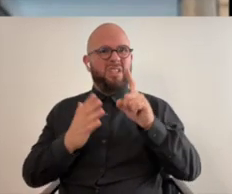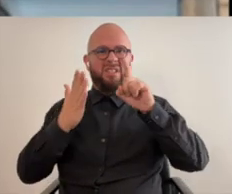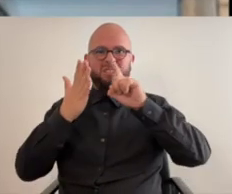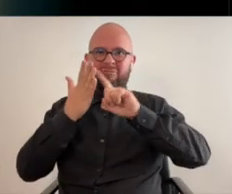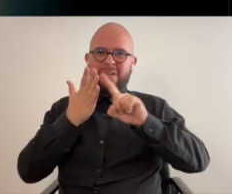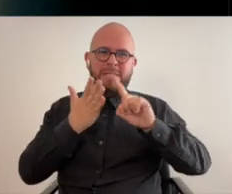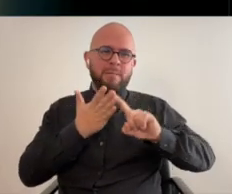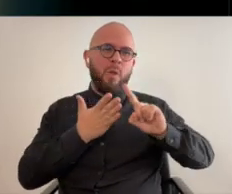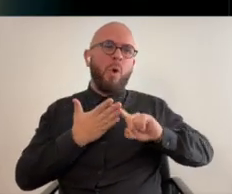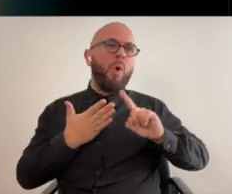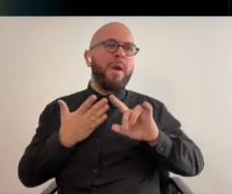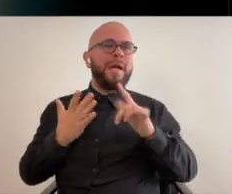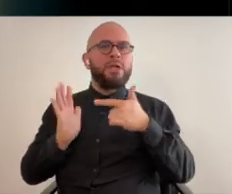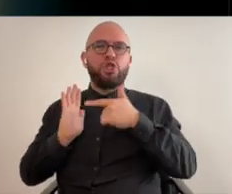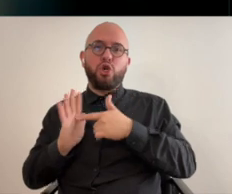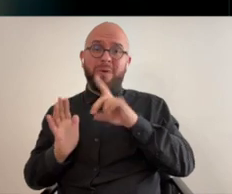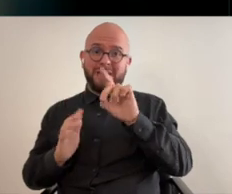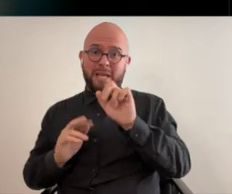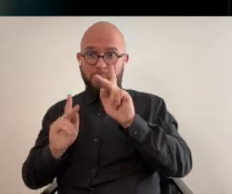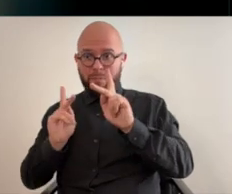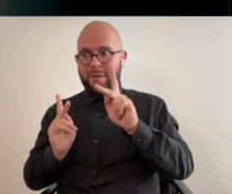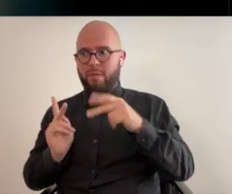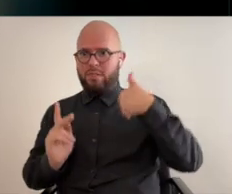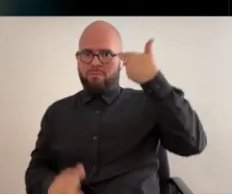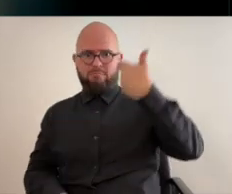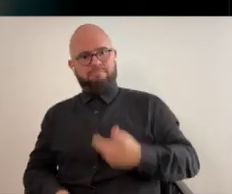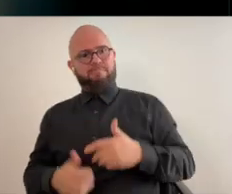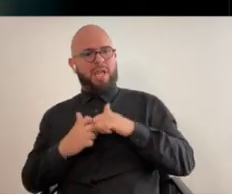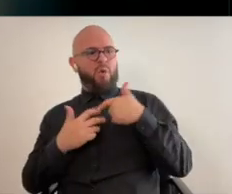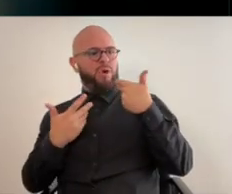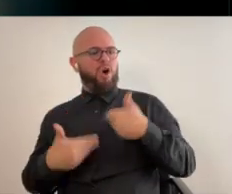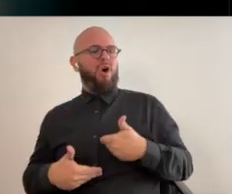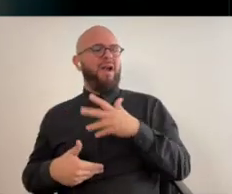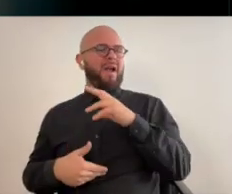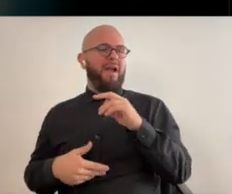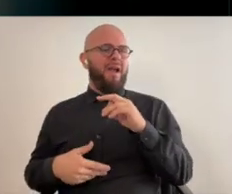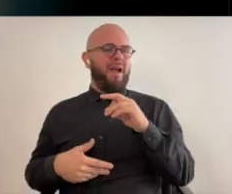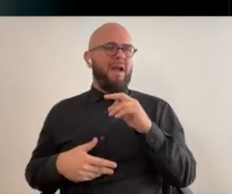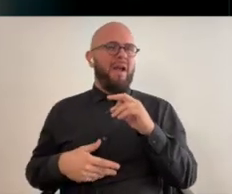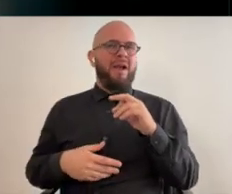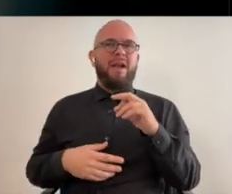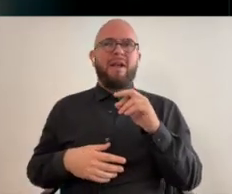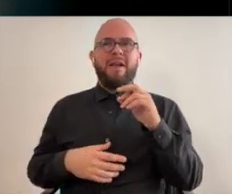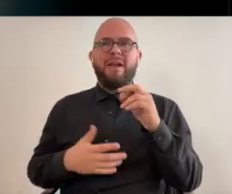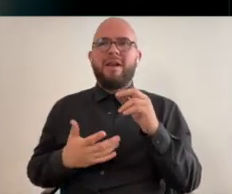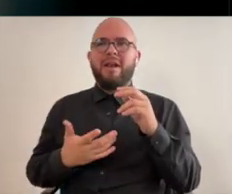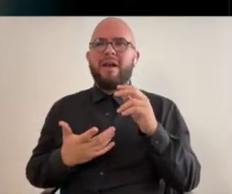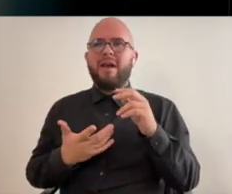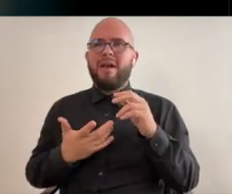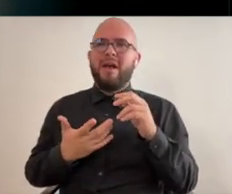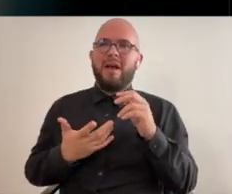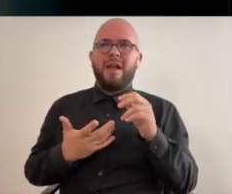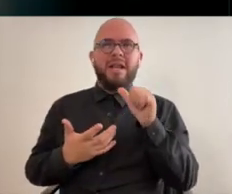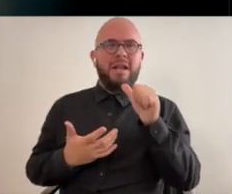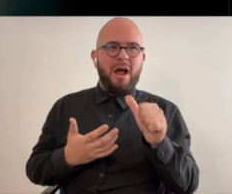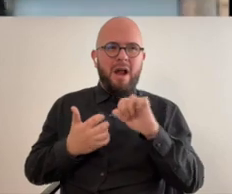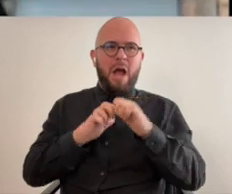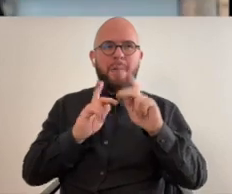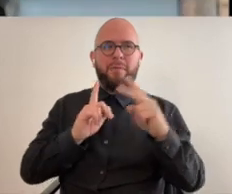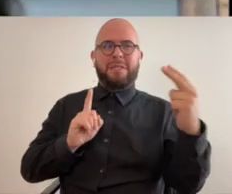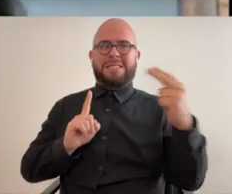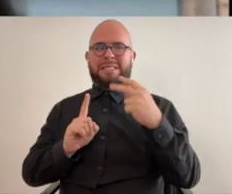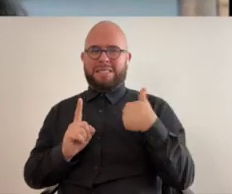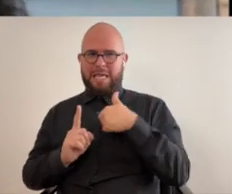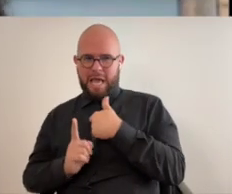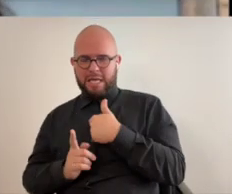i was really exploring showing disabled people as we are as people perceive us to